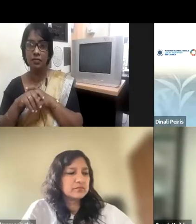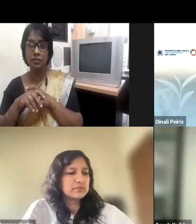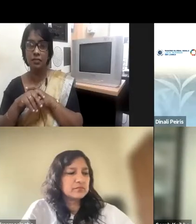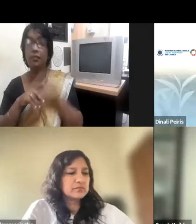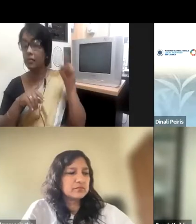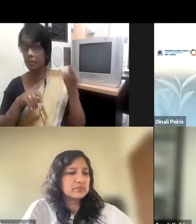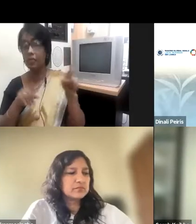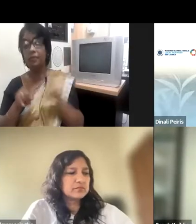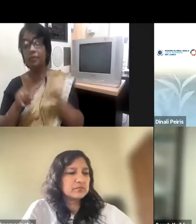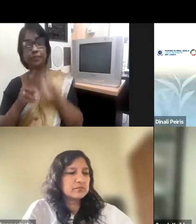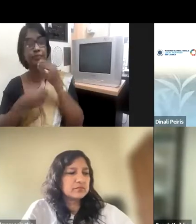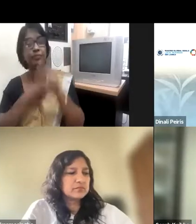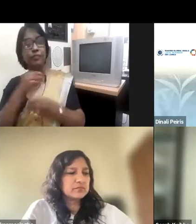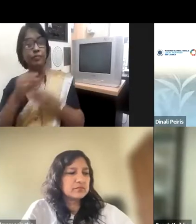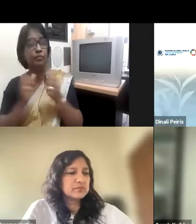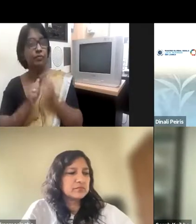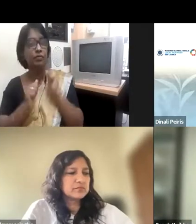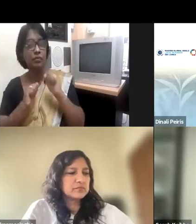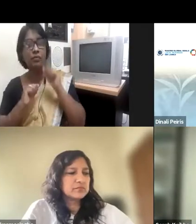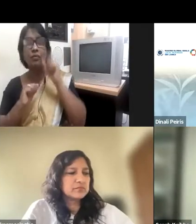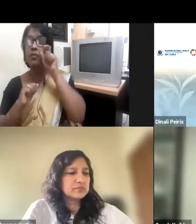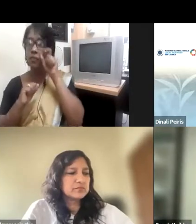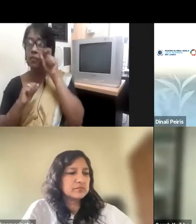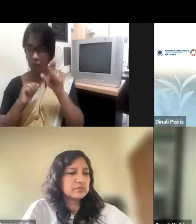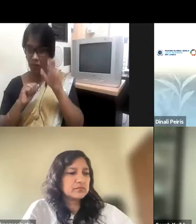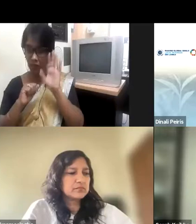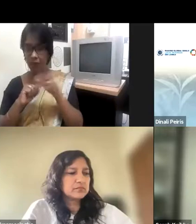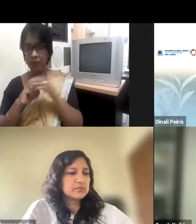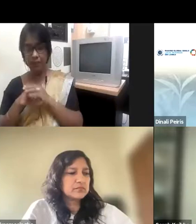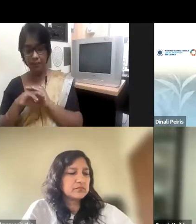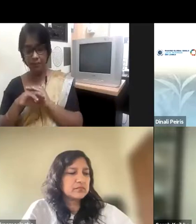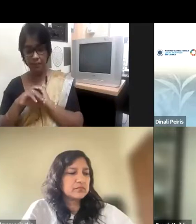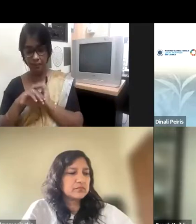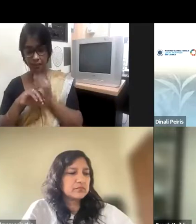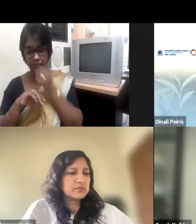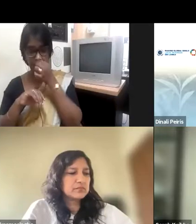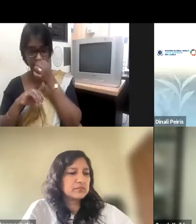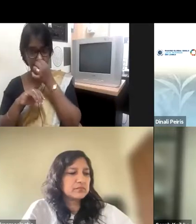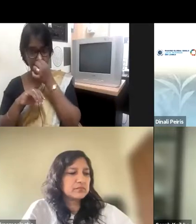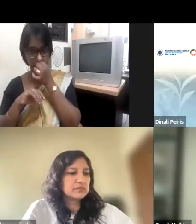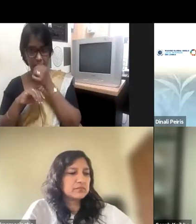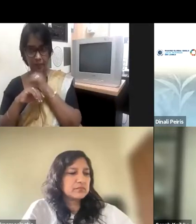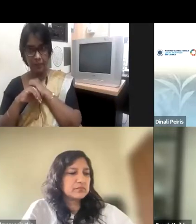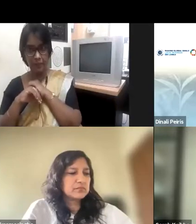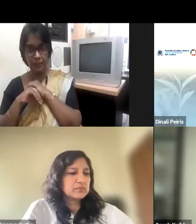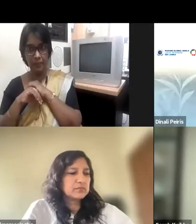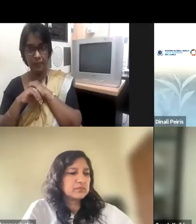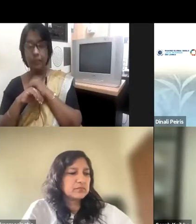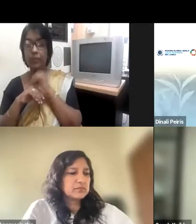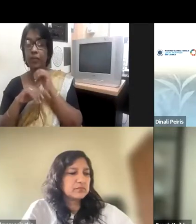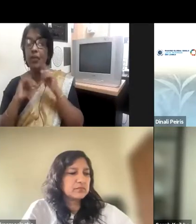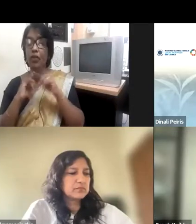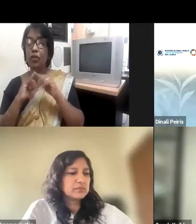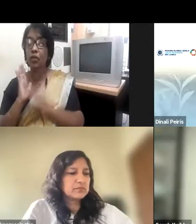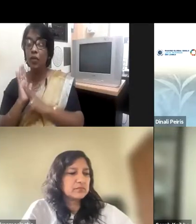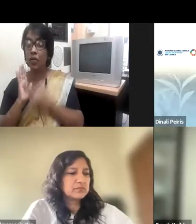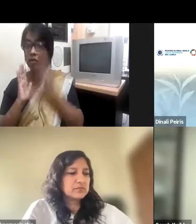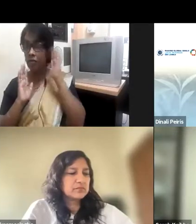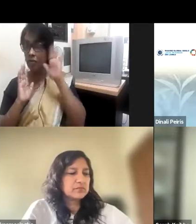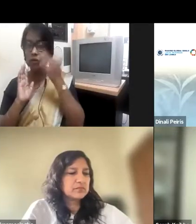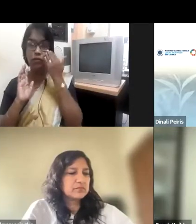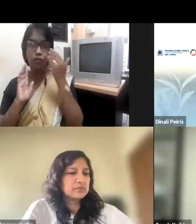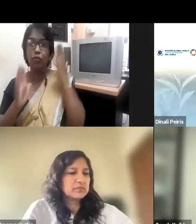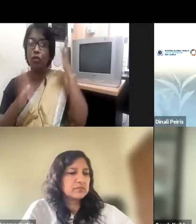So I think what we have seen in our work with UN Women, where we've been privileged to work with many private sector entities trying to make